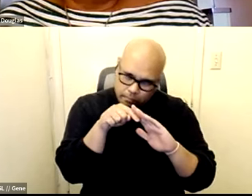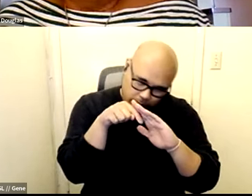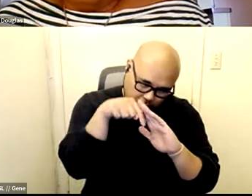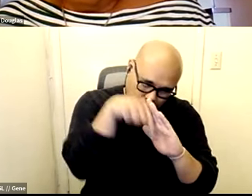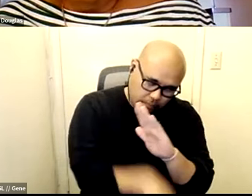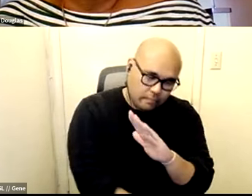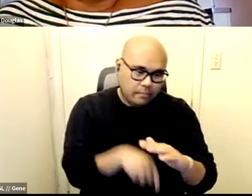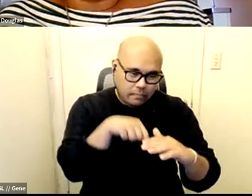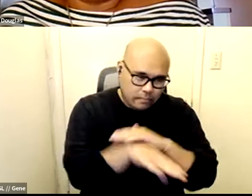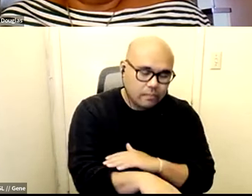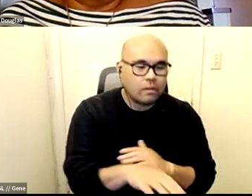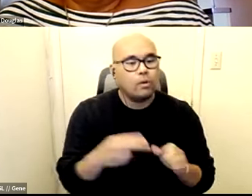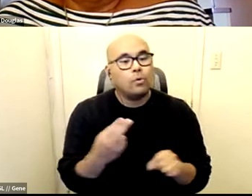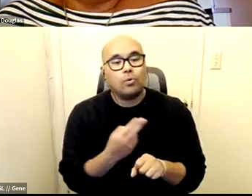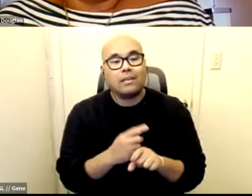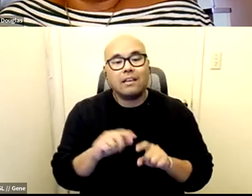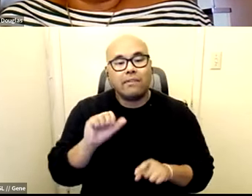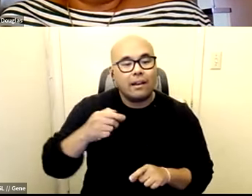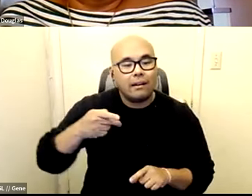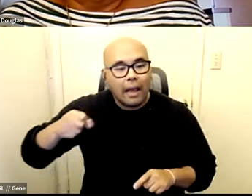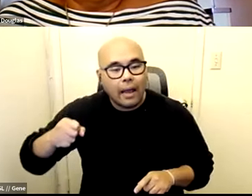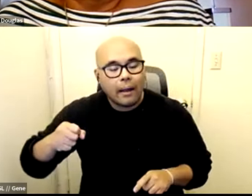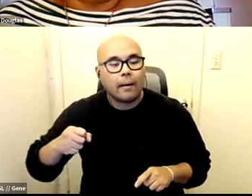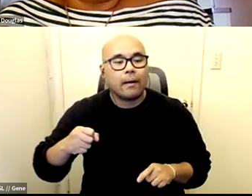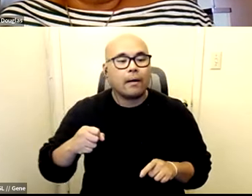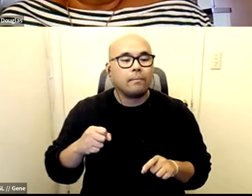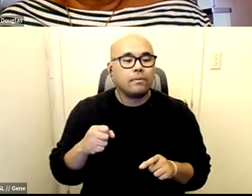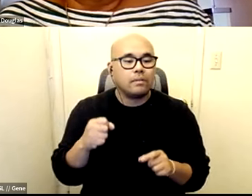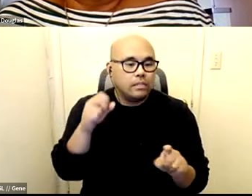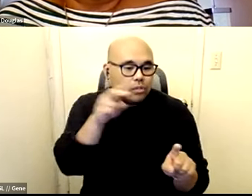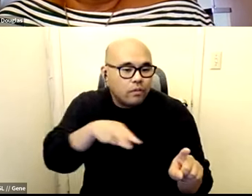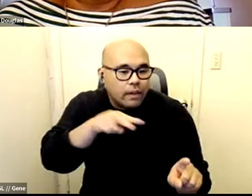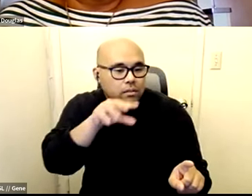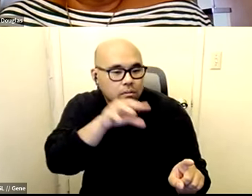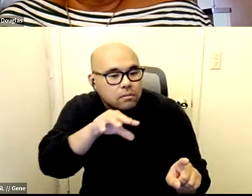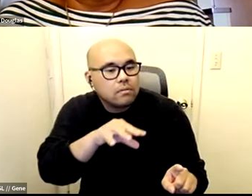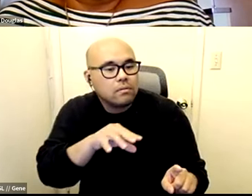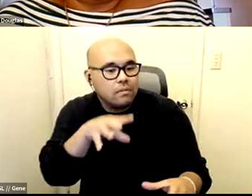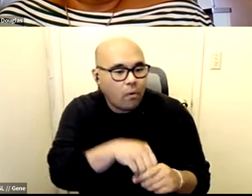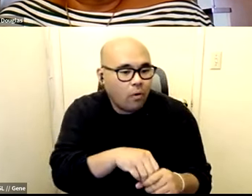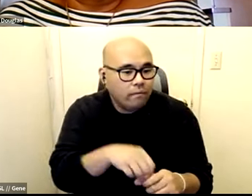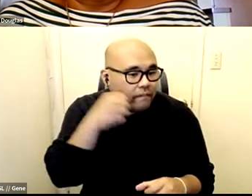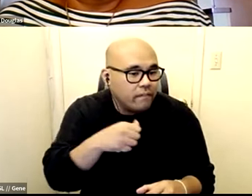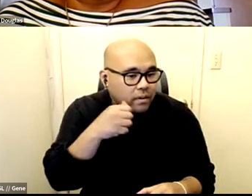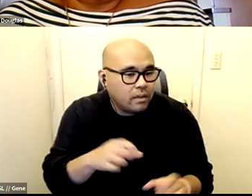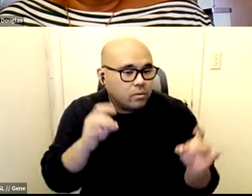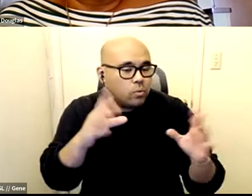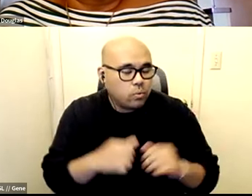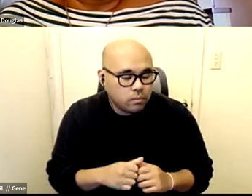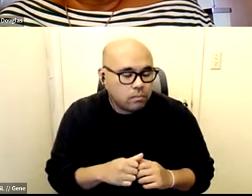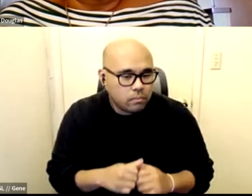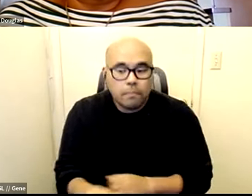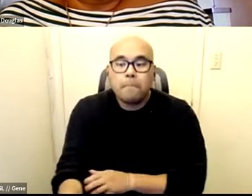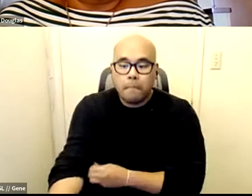apps and other forms of surveillance and day-to-day life as well but i want to circle back for a minute to what we were talking about